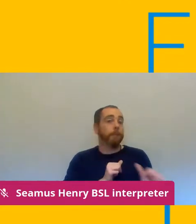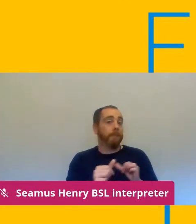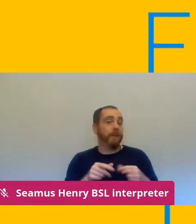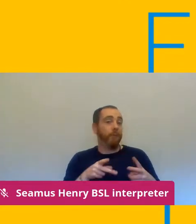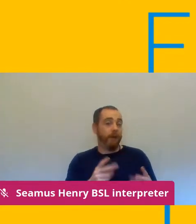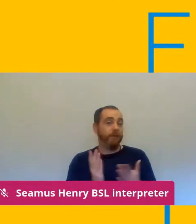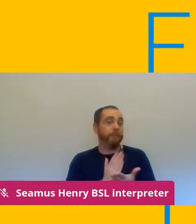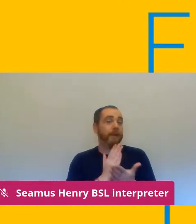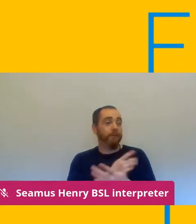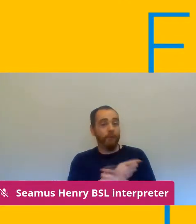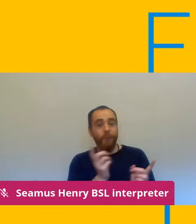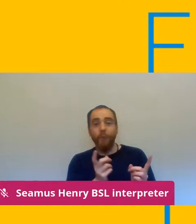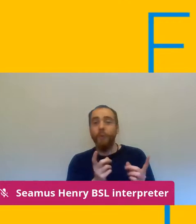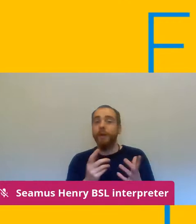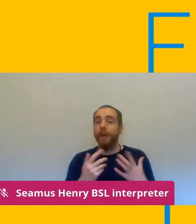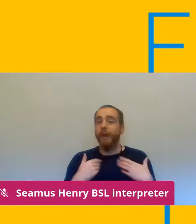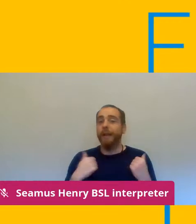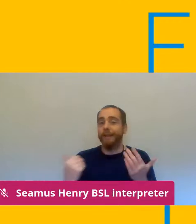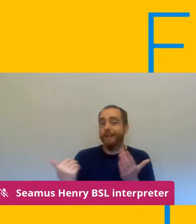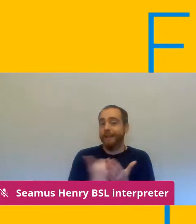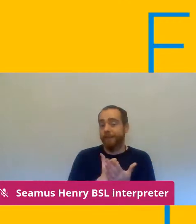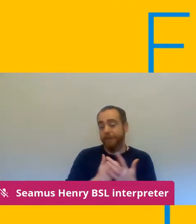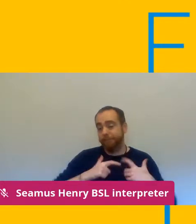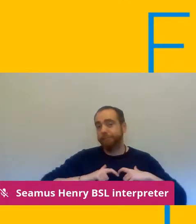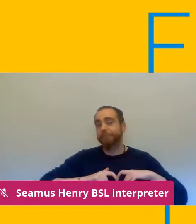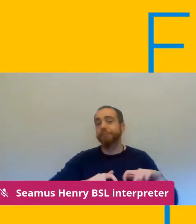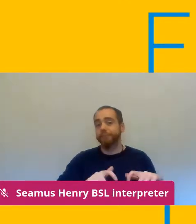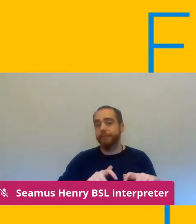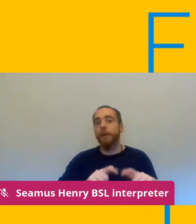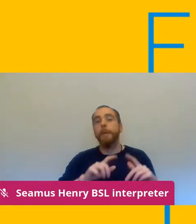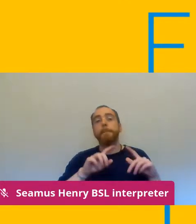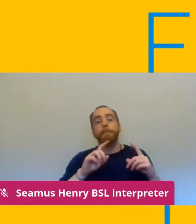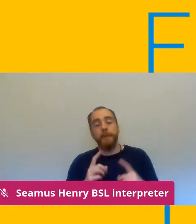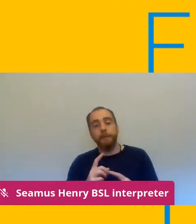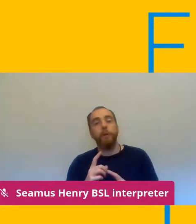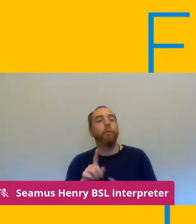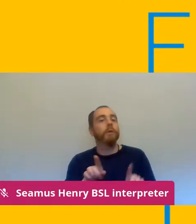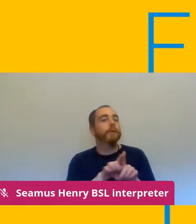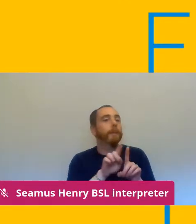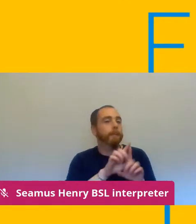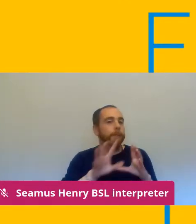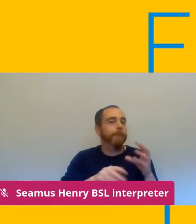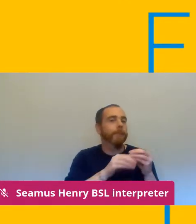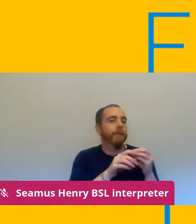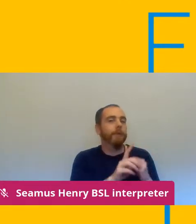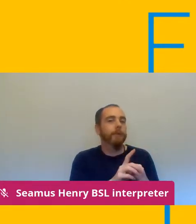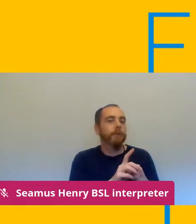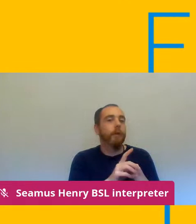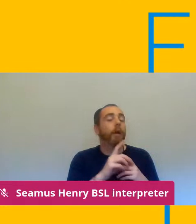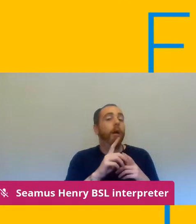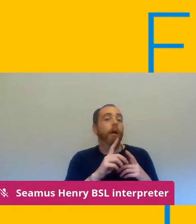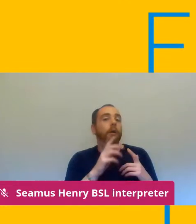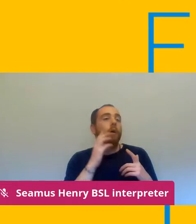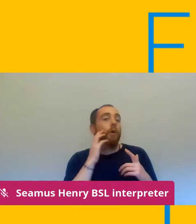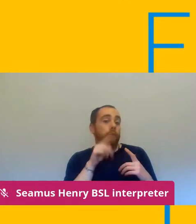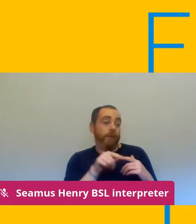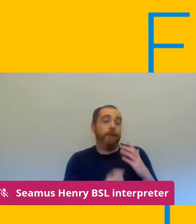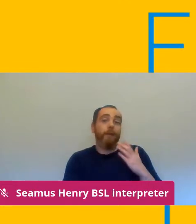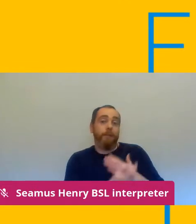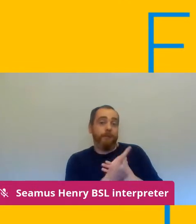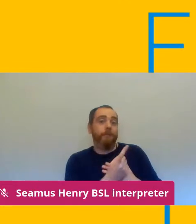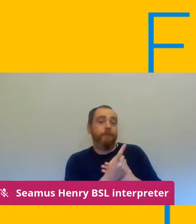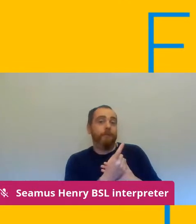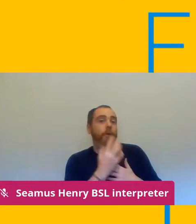however and also by the way that would that would apply where we have a situation where there's been a breakdown of the employer's health and safety management